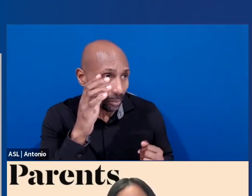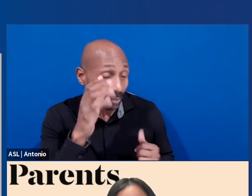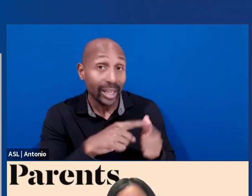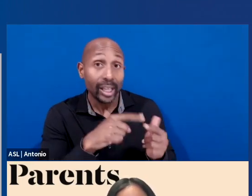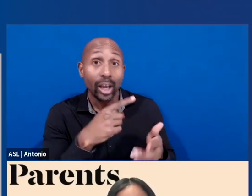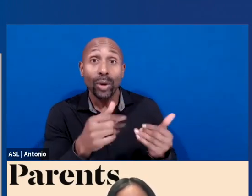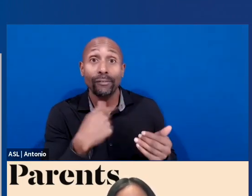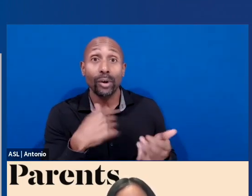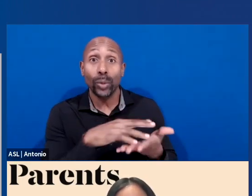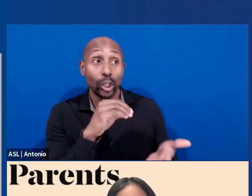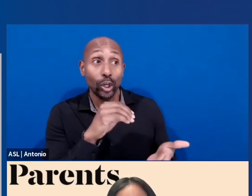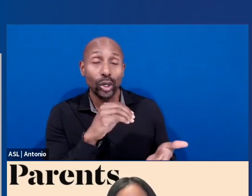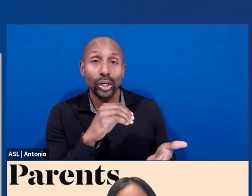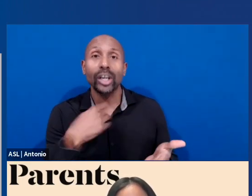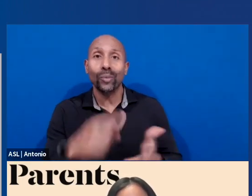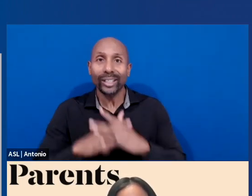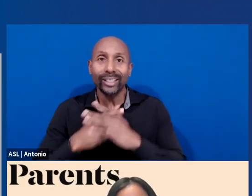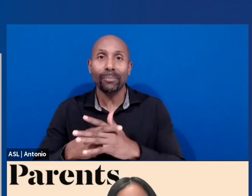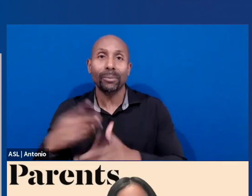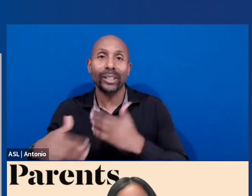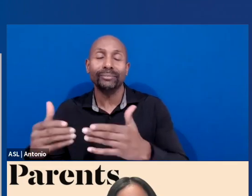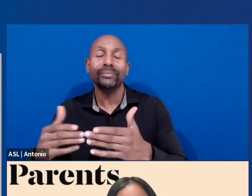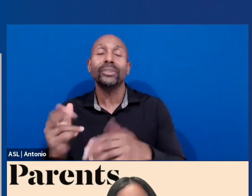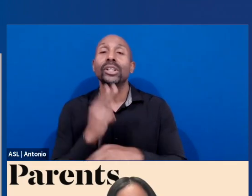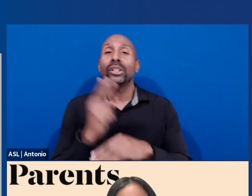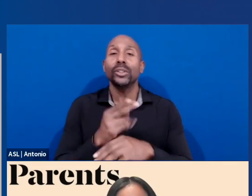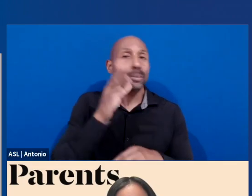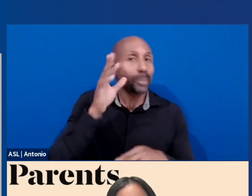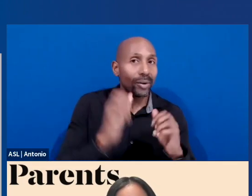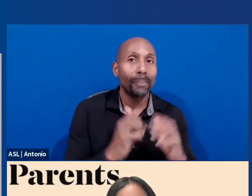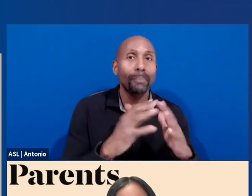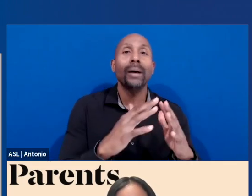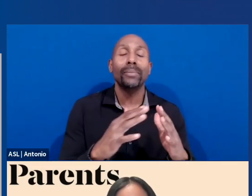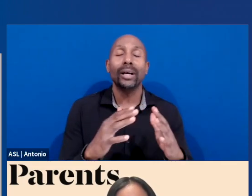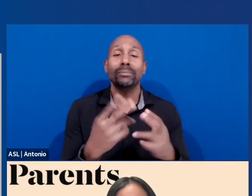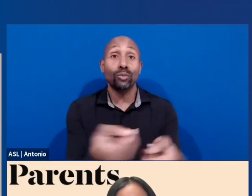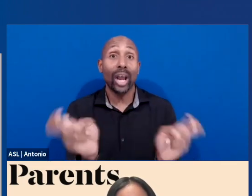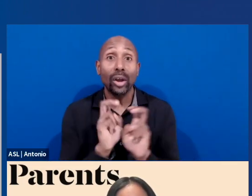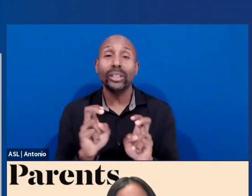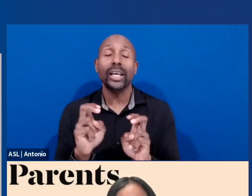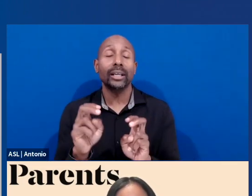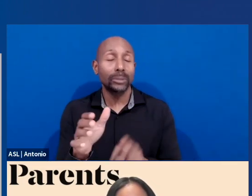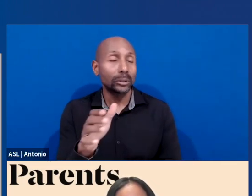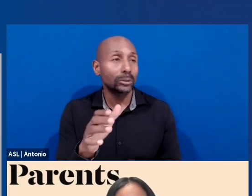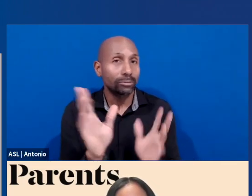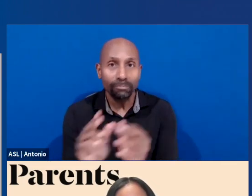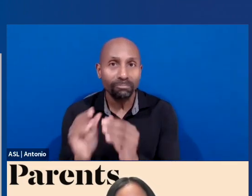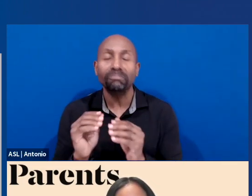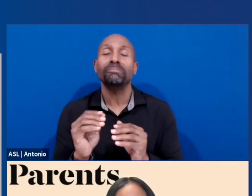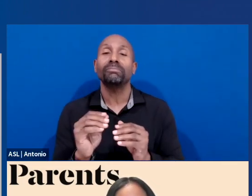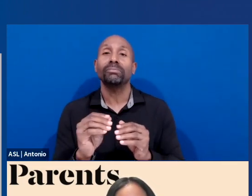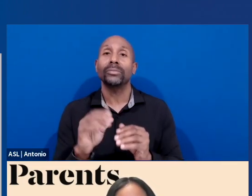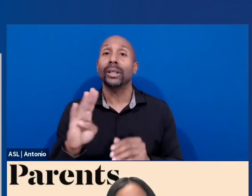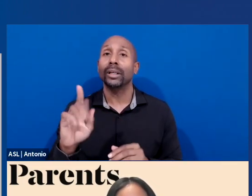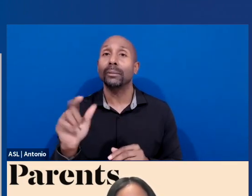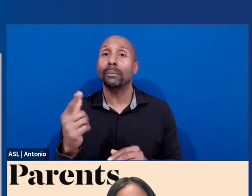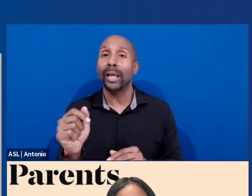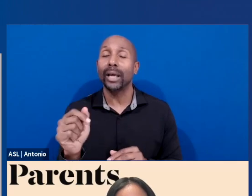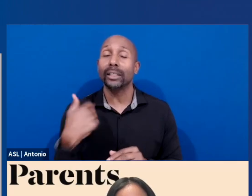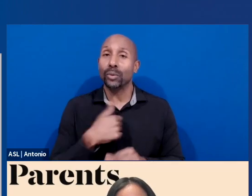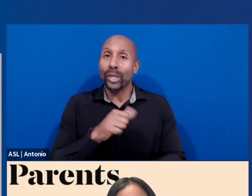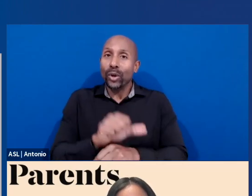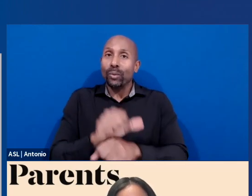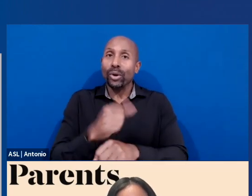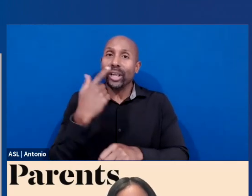-ups, roundtable listening, sessions, and blogs, we are working to champion parents. And as the secretary